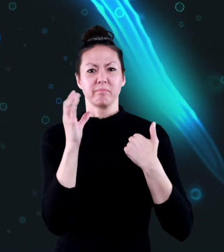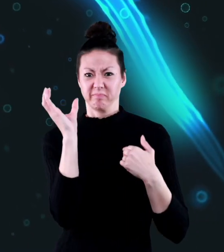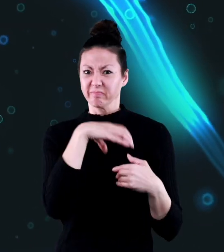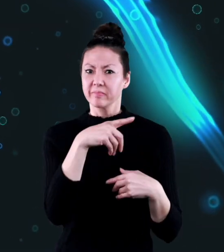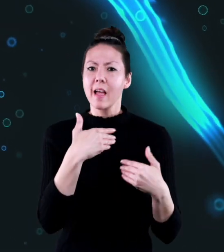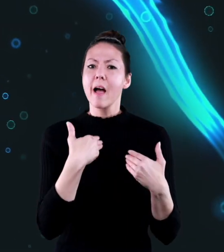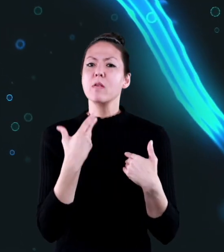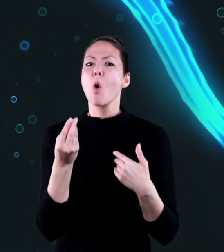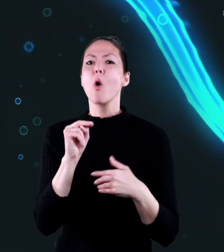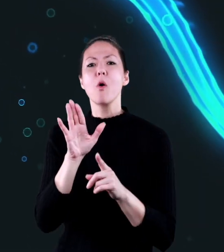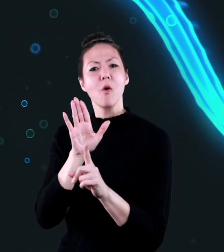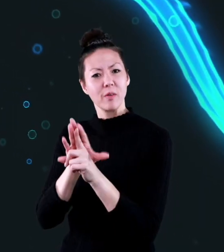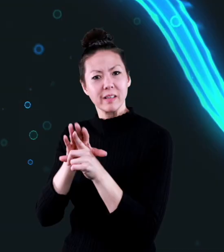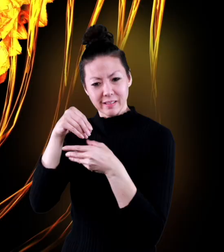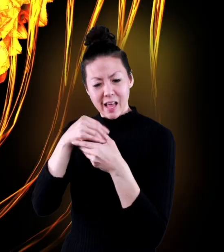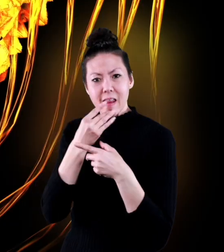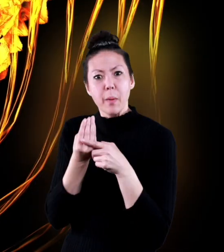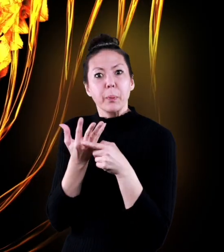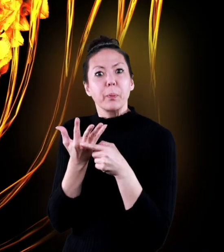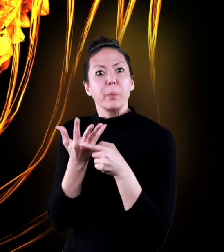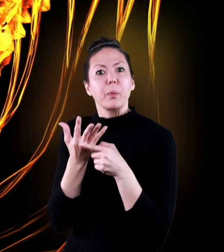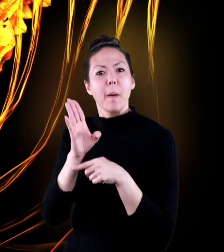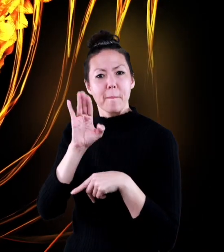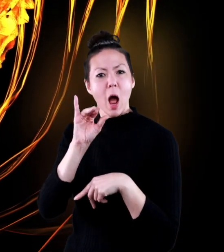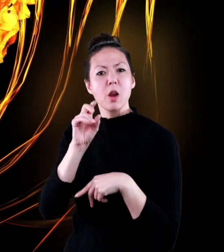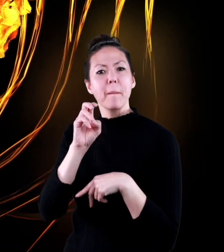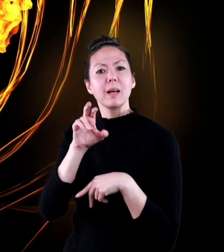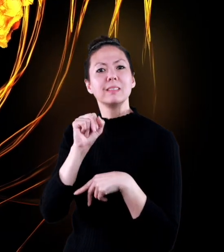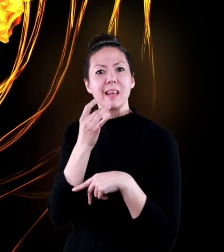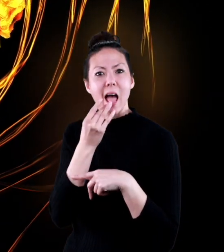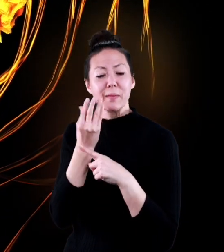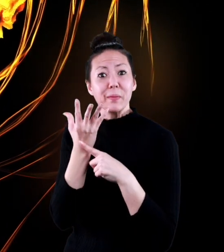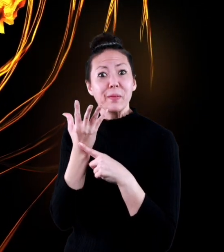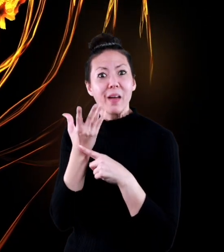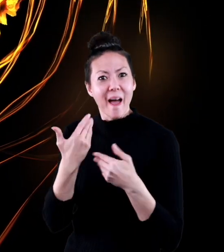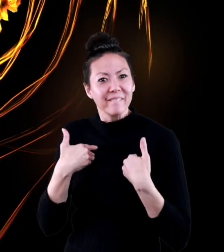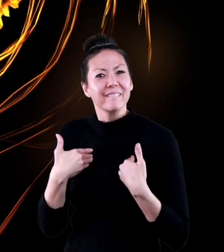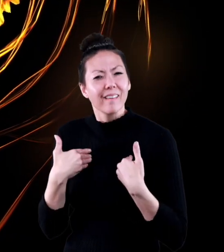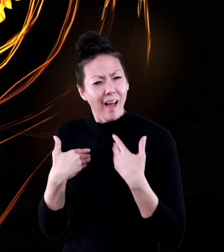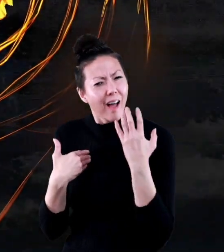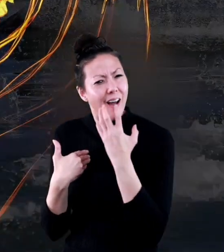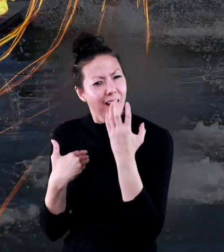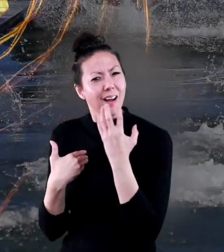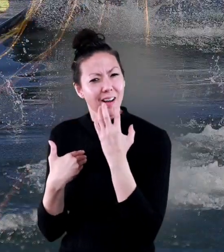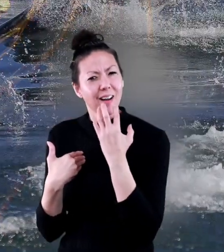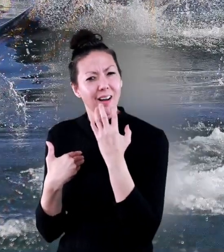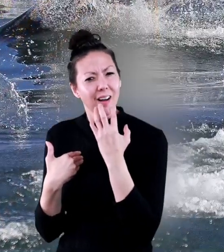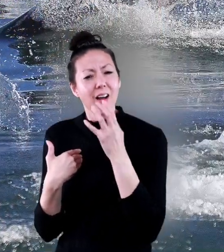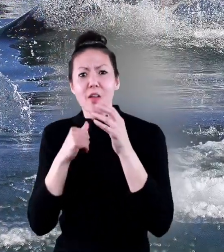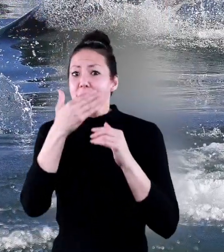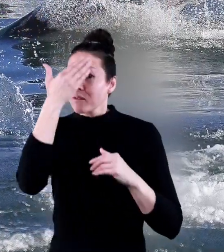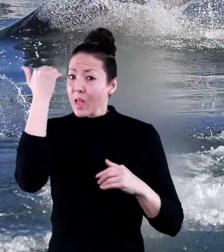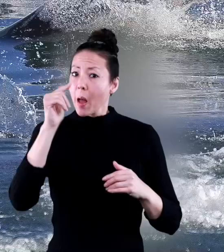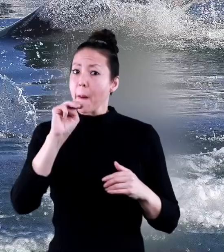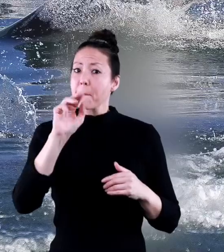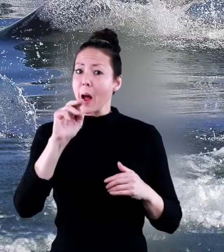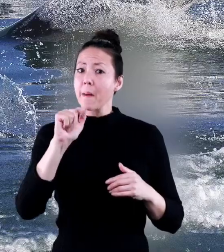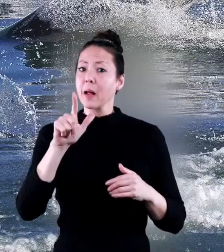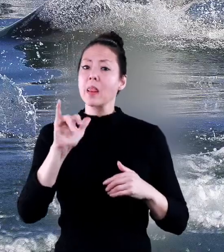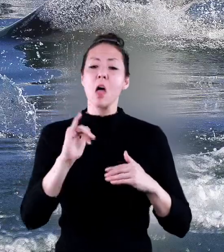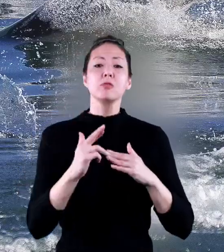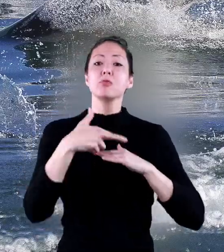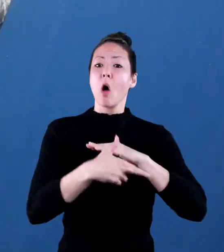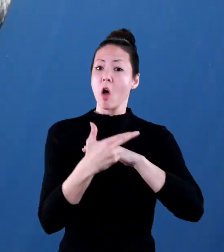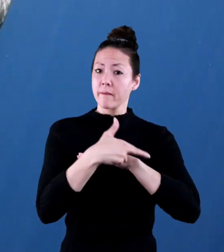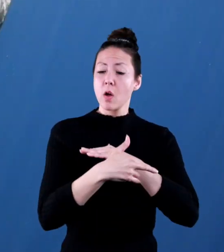strange creatures which provide their own bioluminescent light. Amazing! And don't forget that mammals